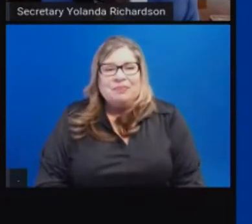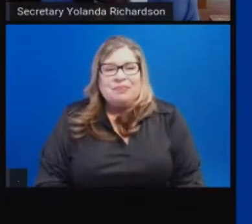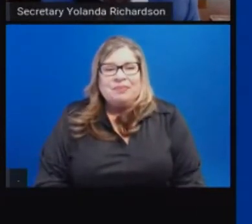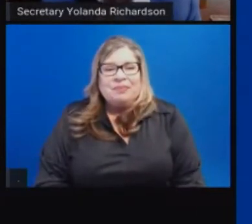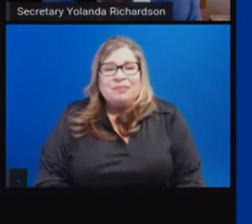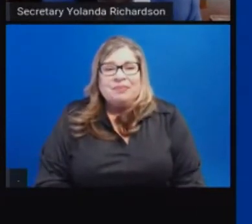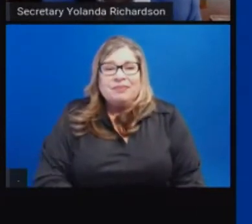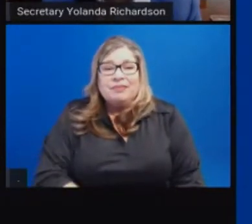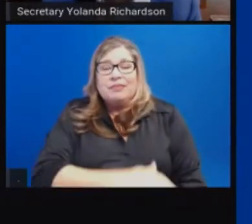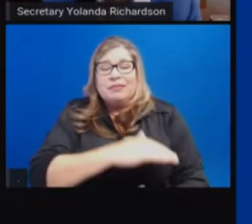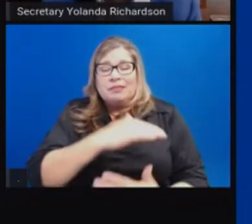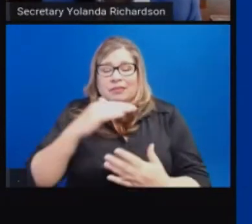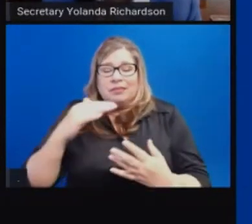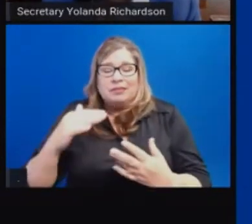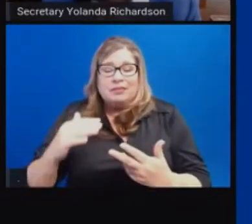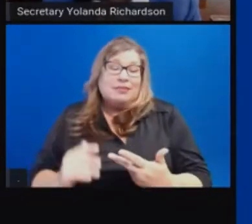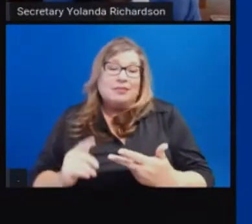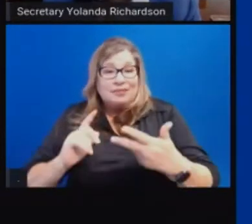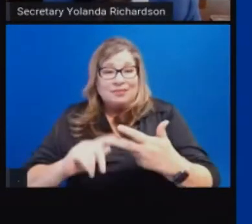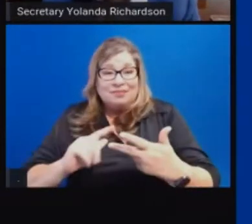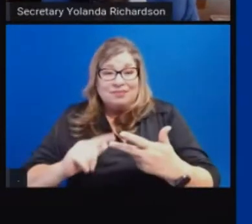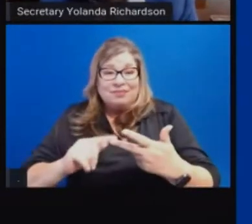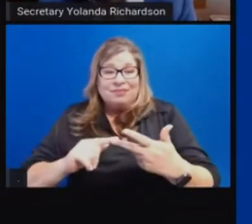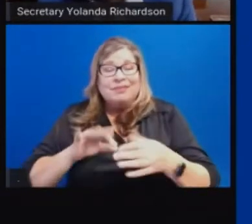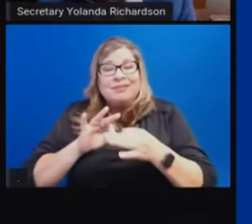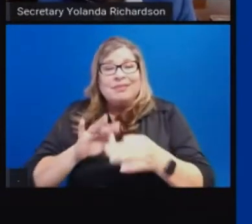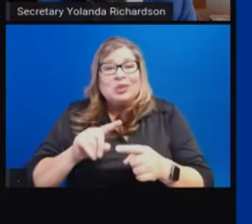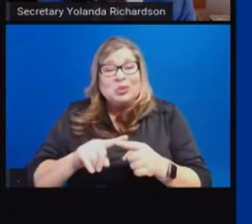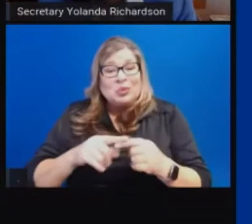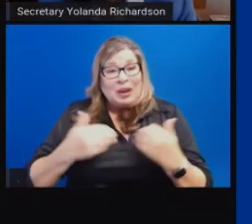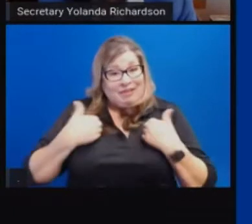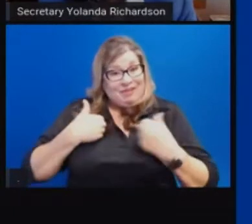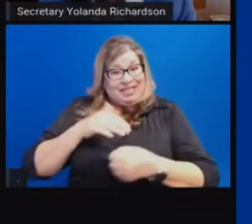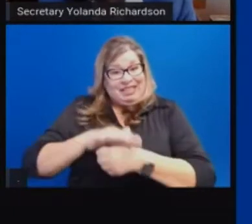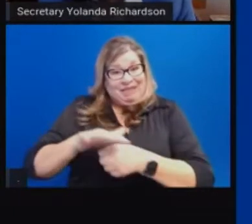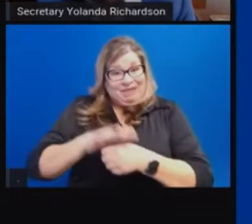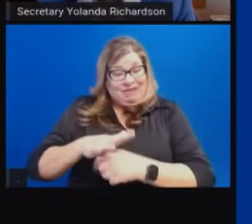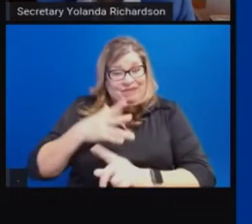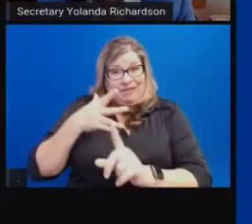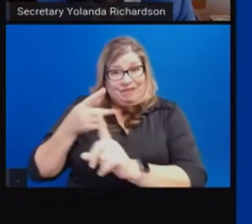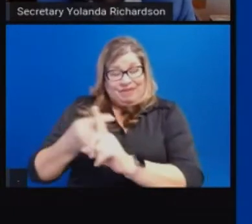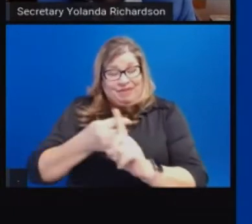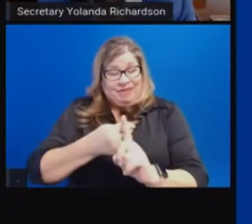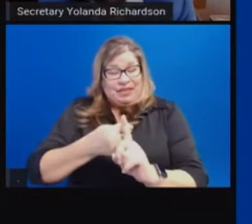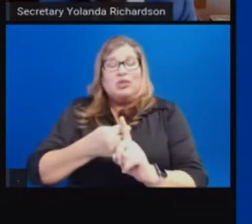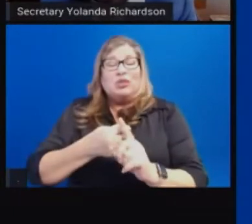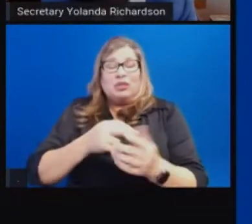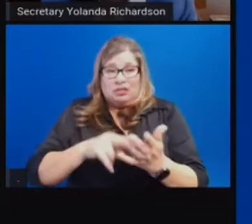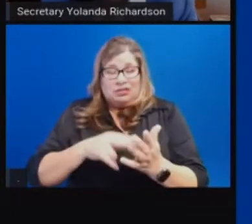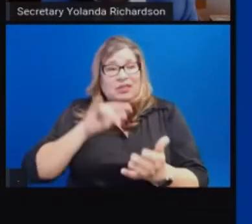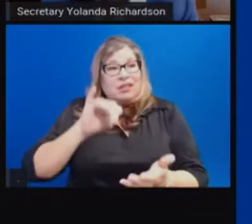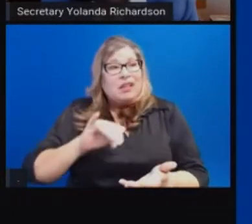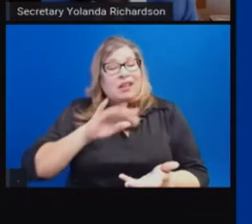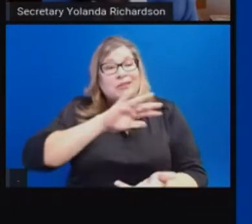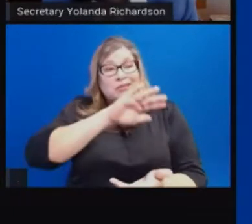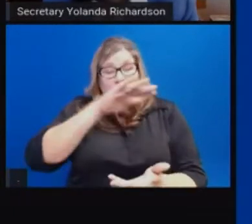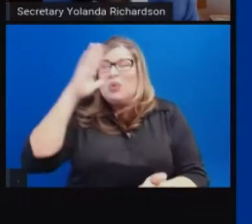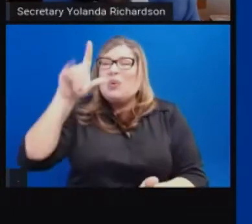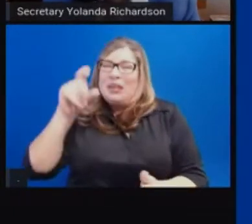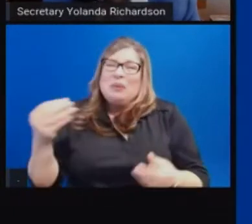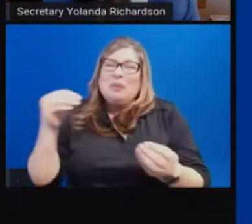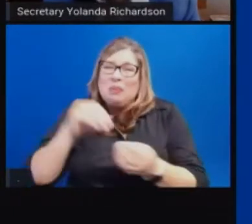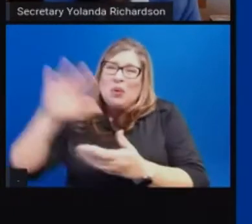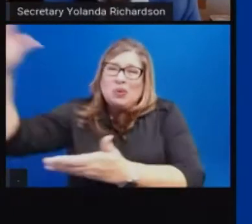limited, but we also need to address that the supply we have now needs to get administered as quickly as